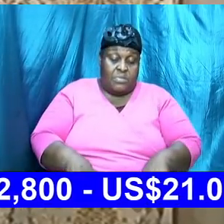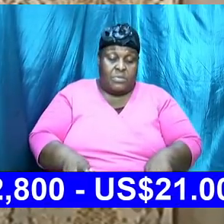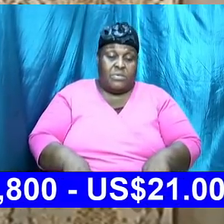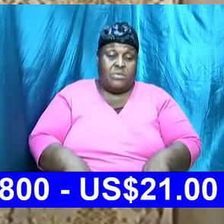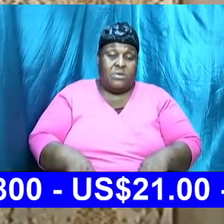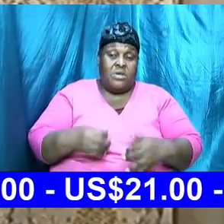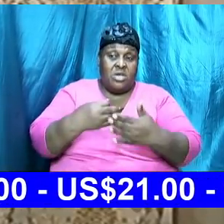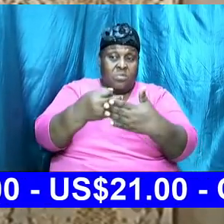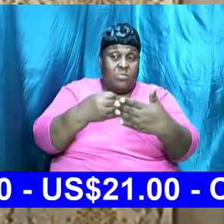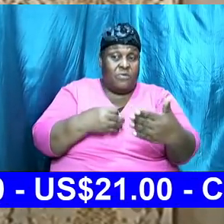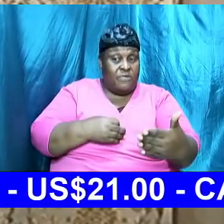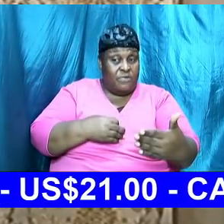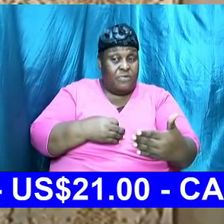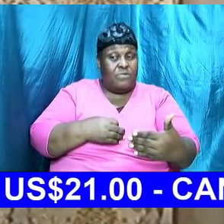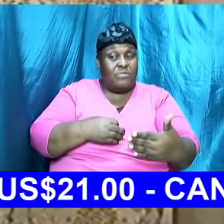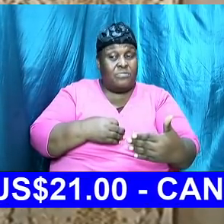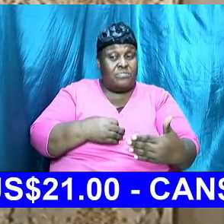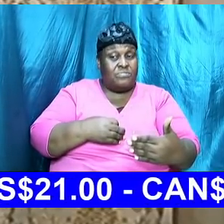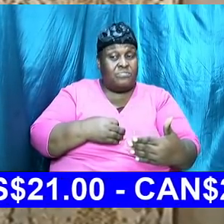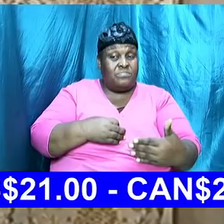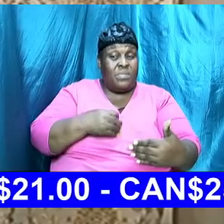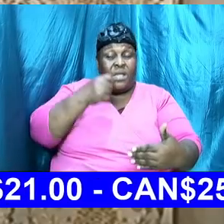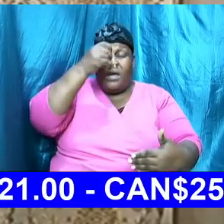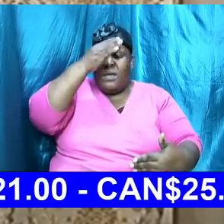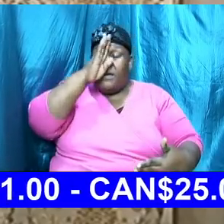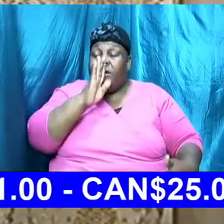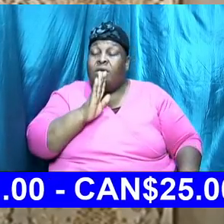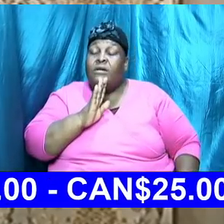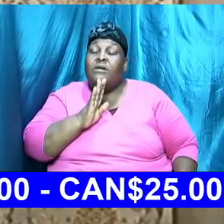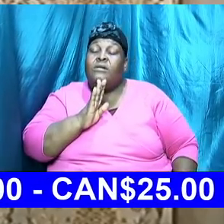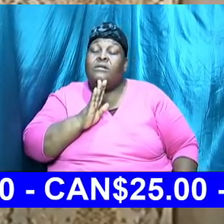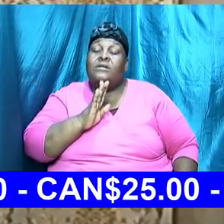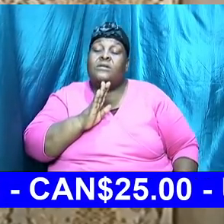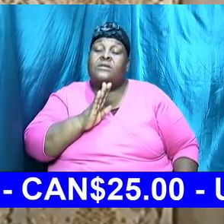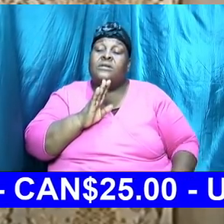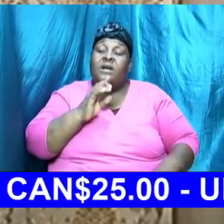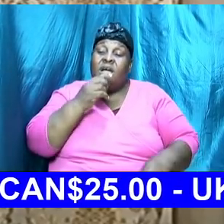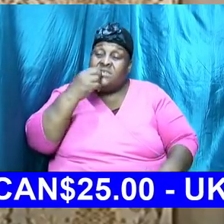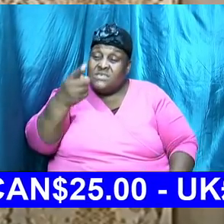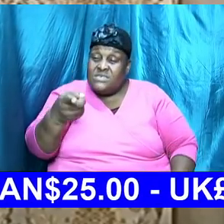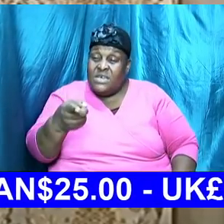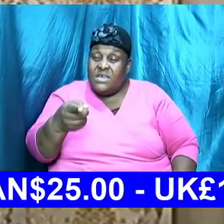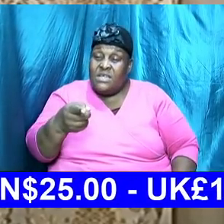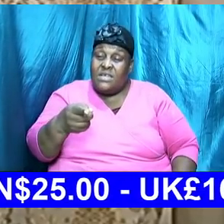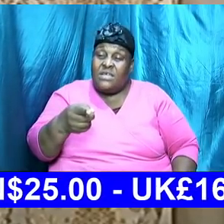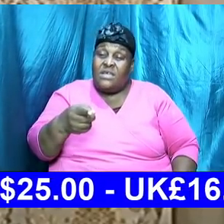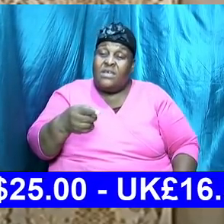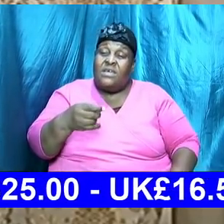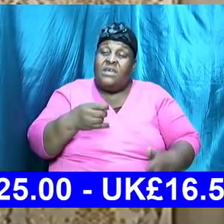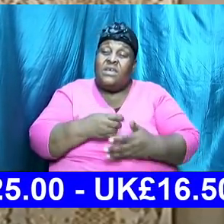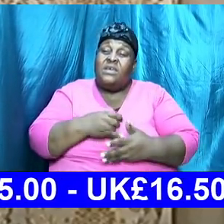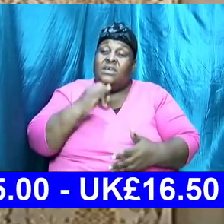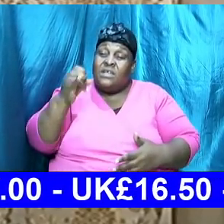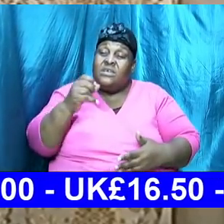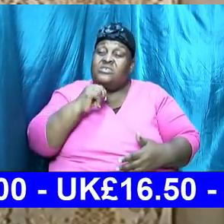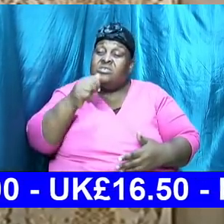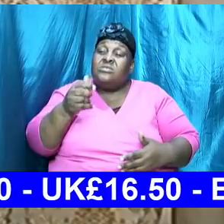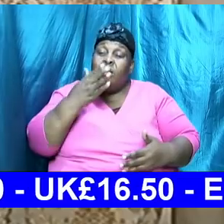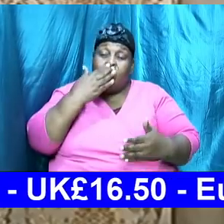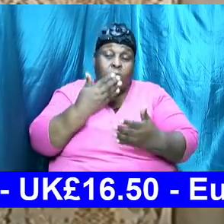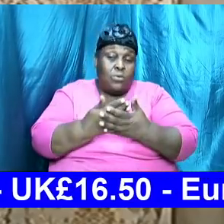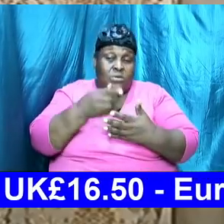before God said it is not good for man to be alone